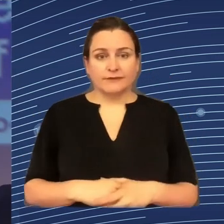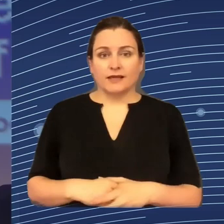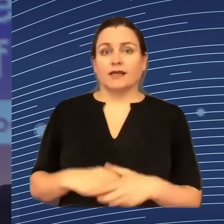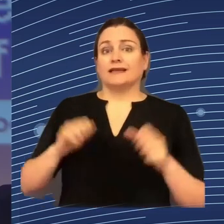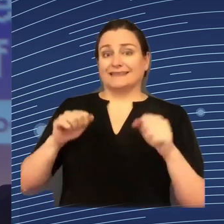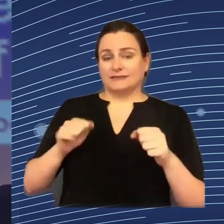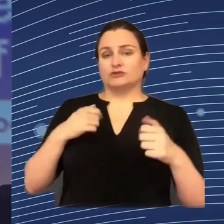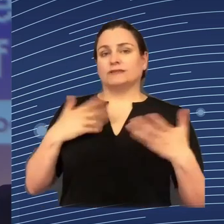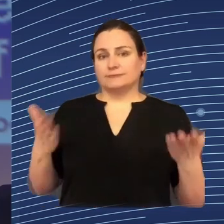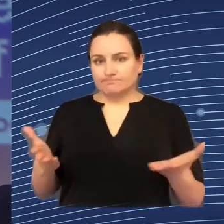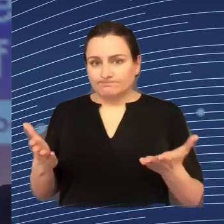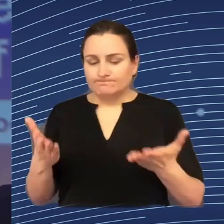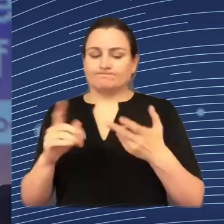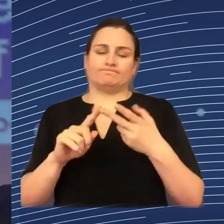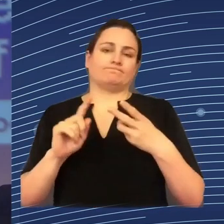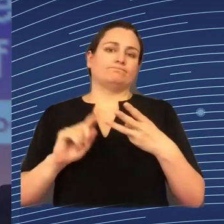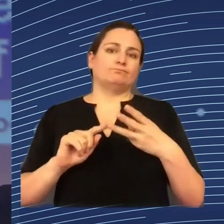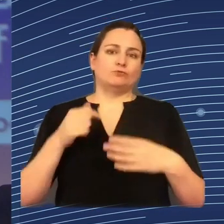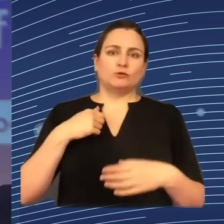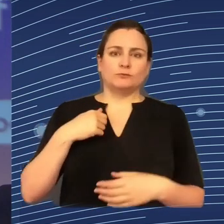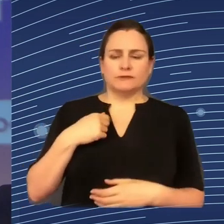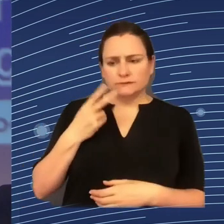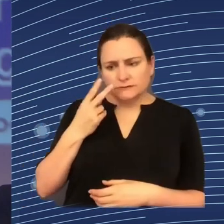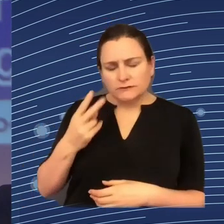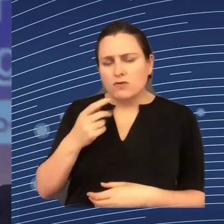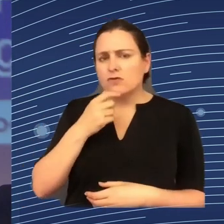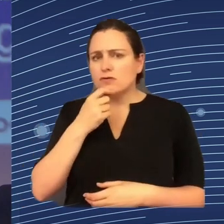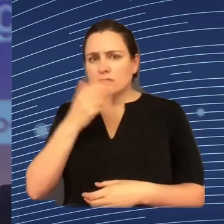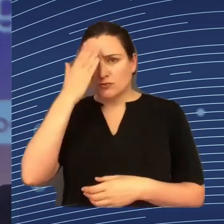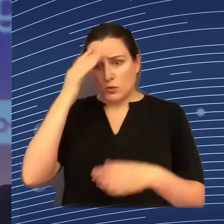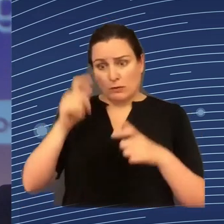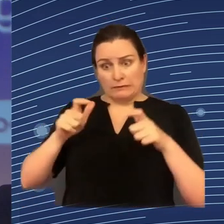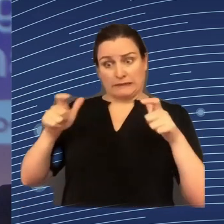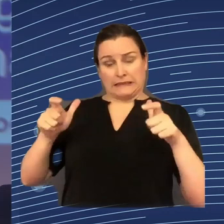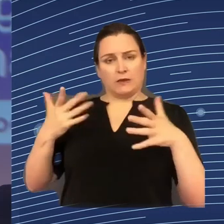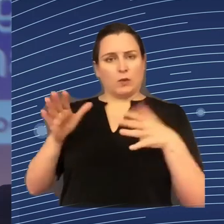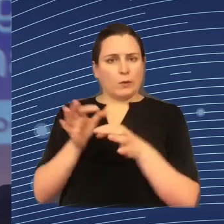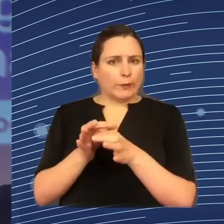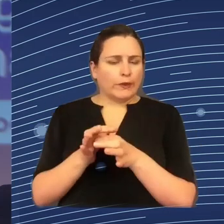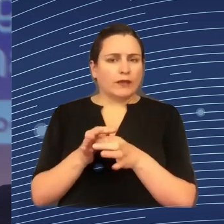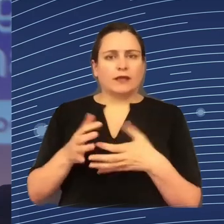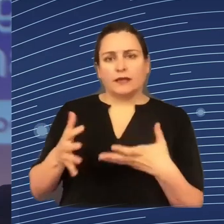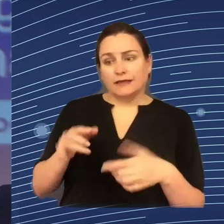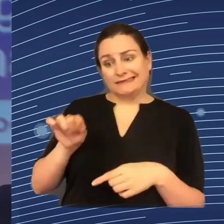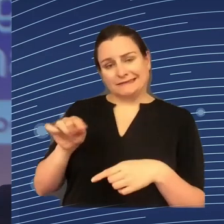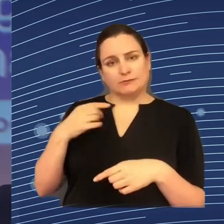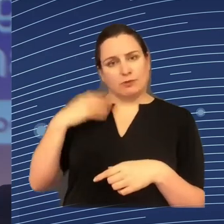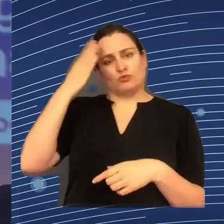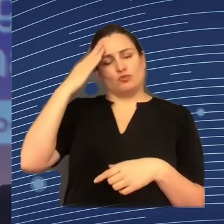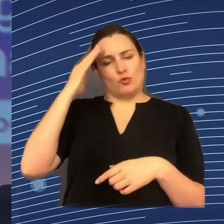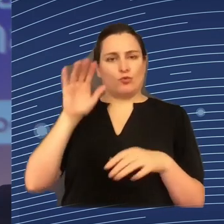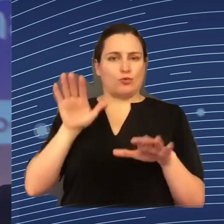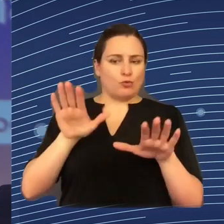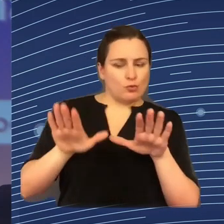things. And I think that's really a shared concern and a shared goal for everybody on this panel, from academia to the social partners to the